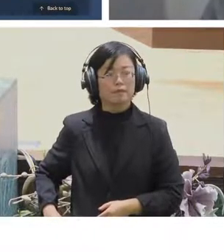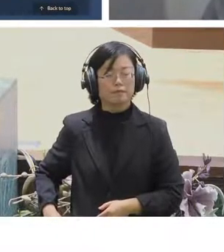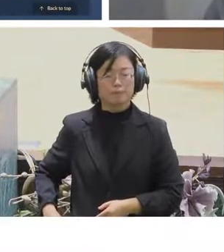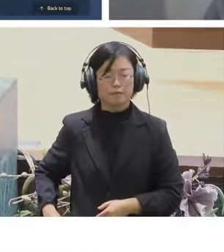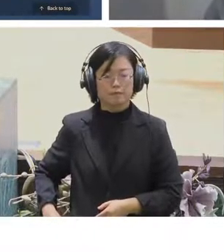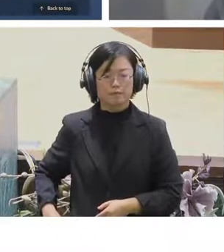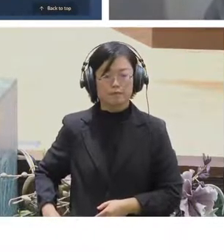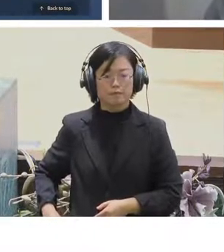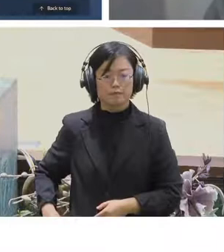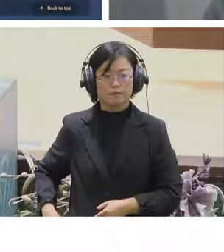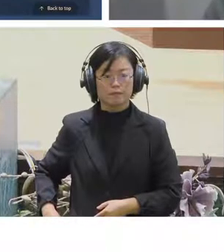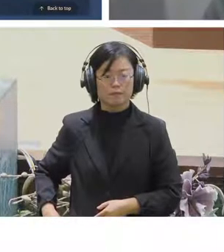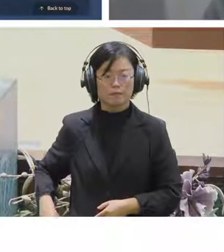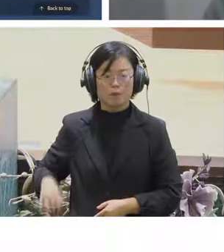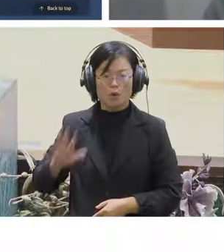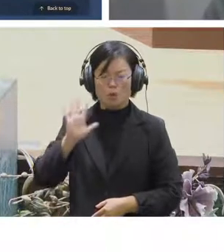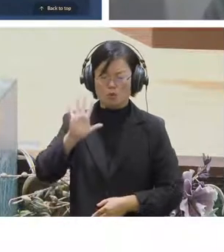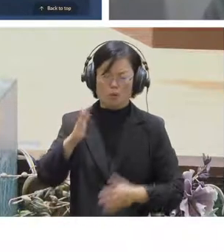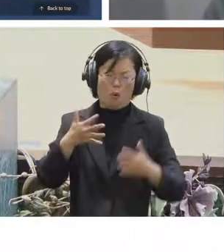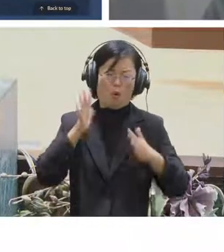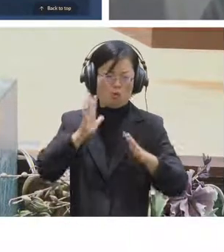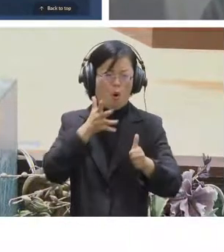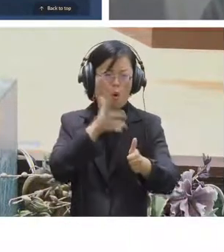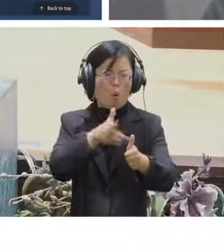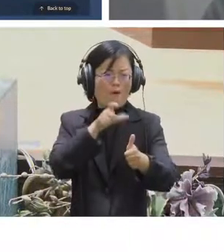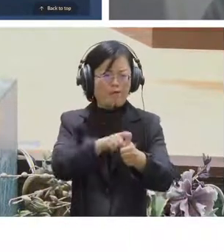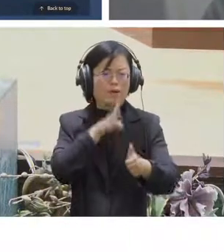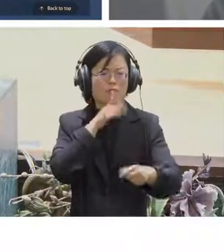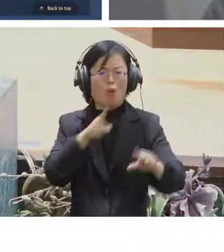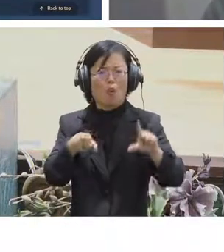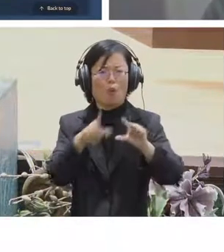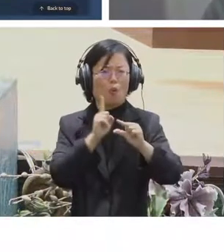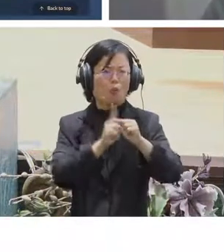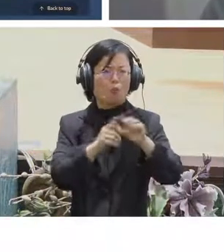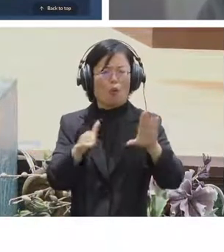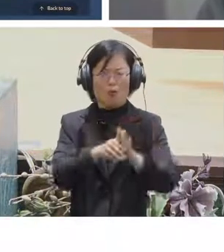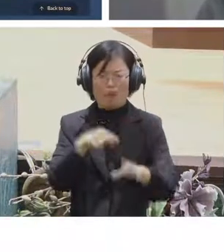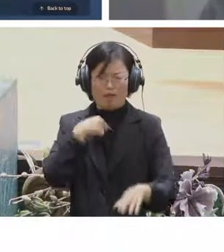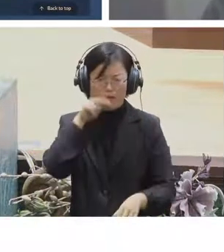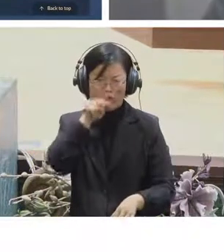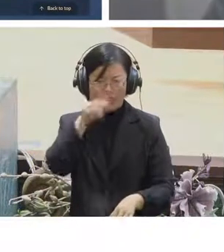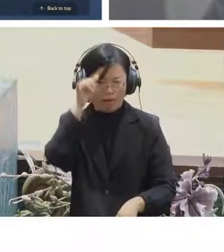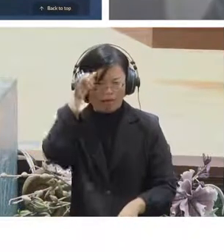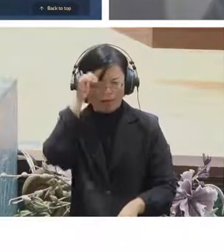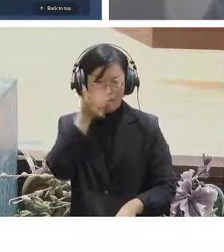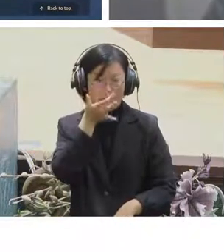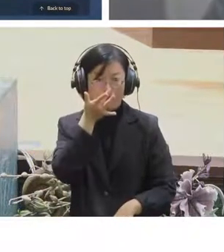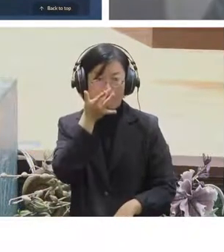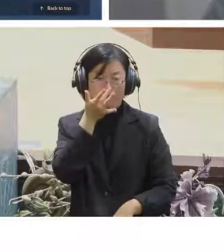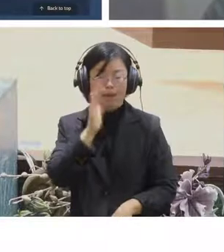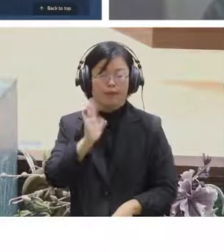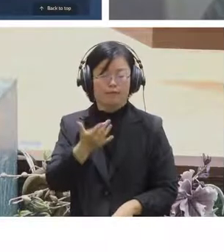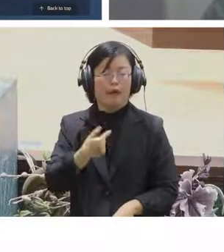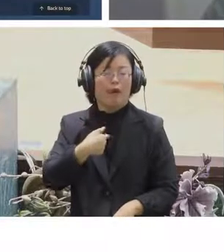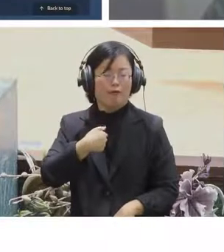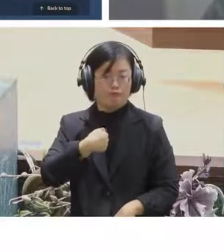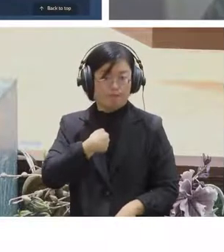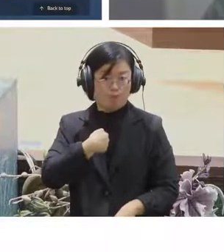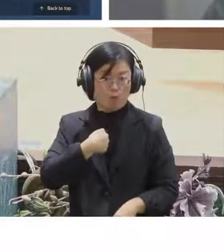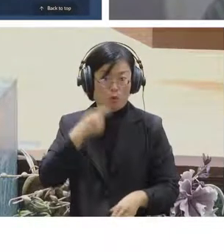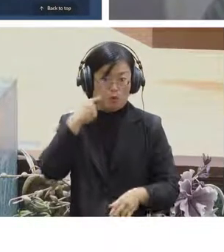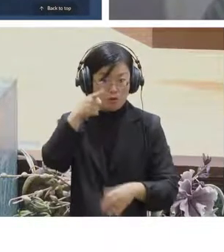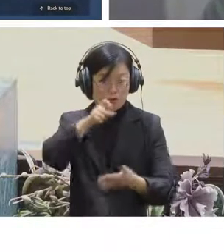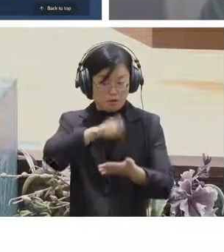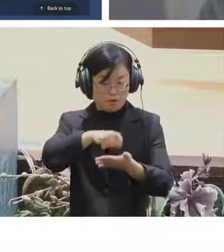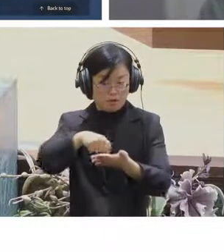I will try to answer the more questions here if the time is